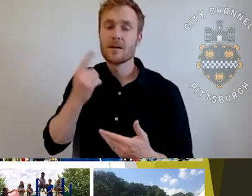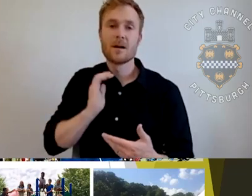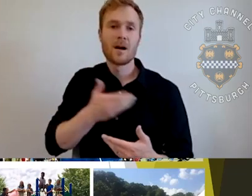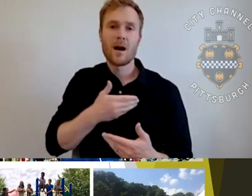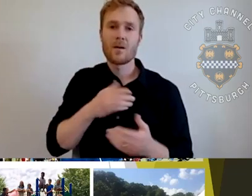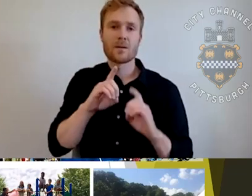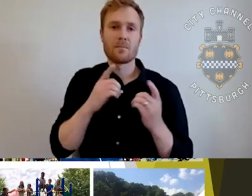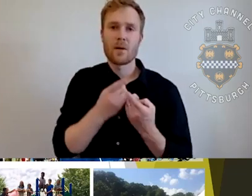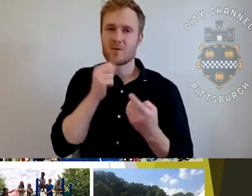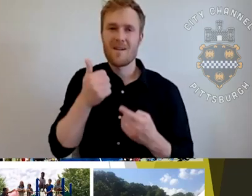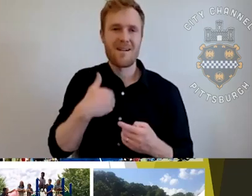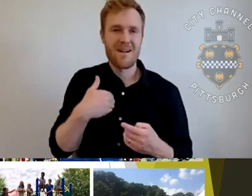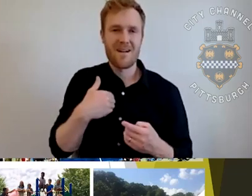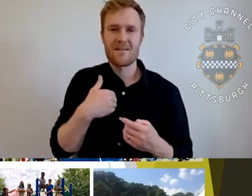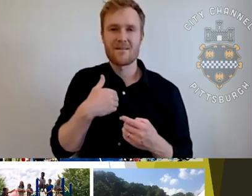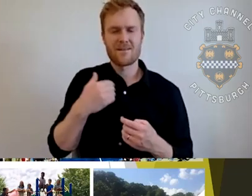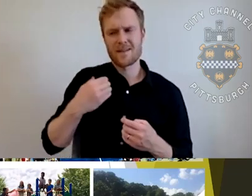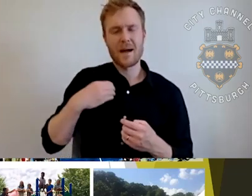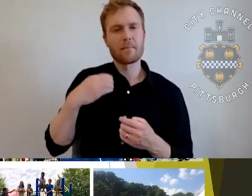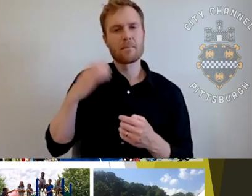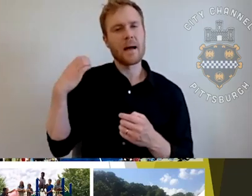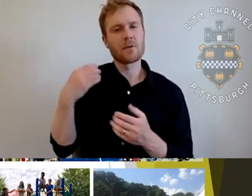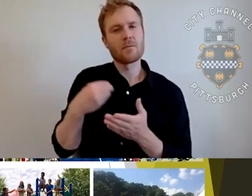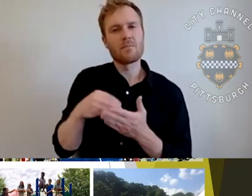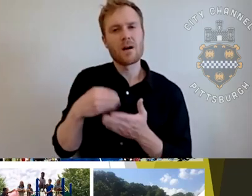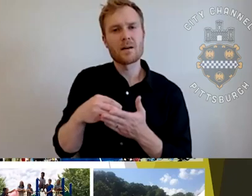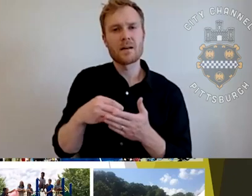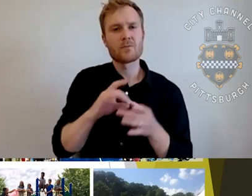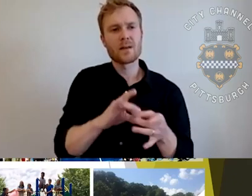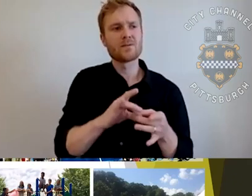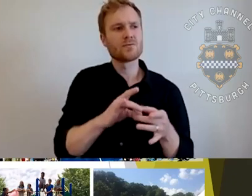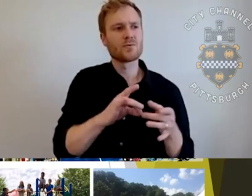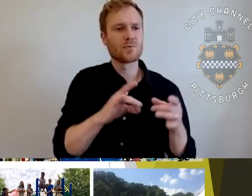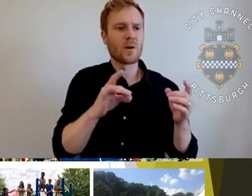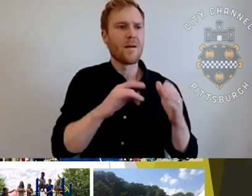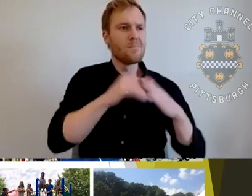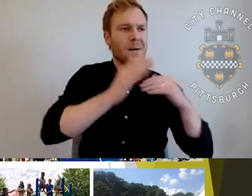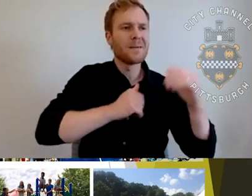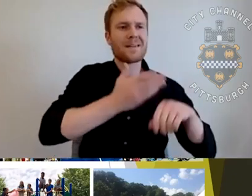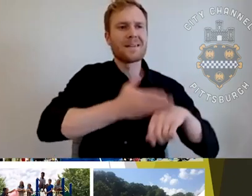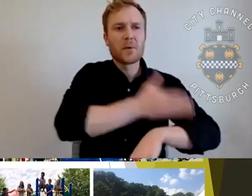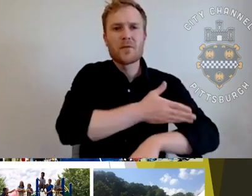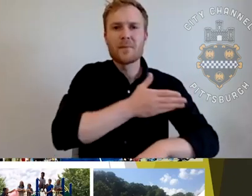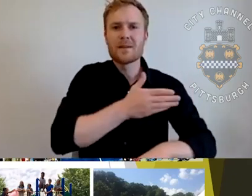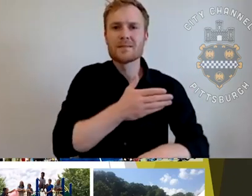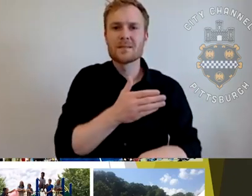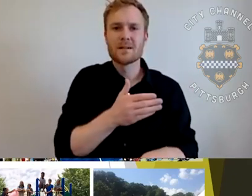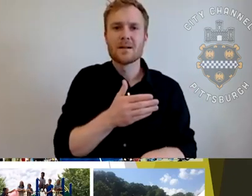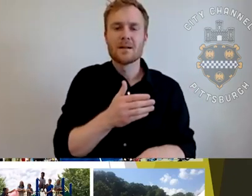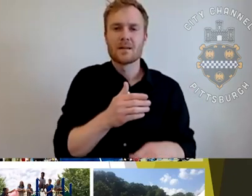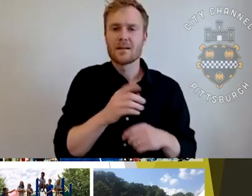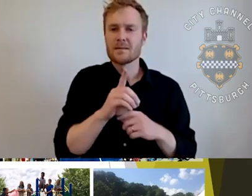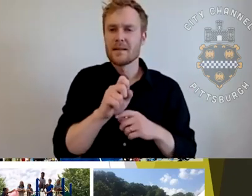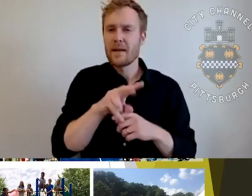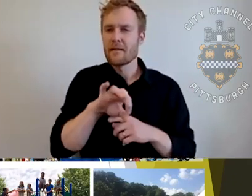as it relates to brick and mortar infrastructure improvements and those projects that David mentioned earlier. Um, there's a, there's